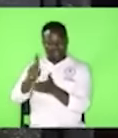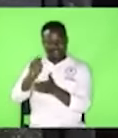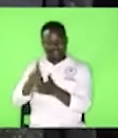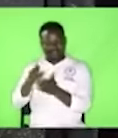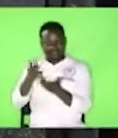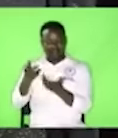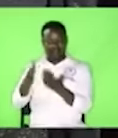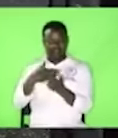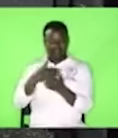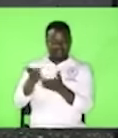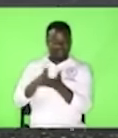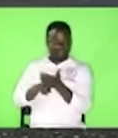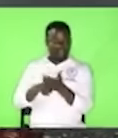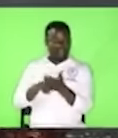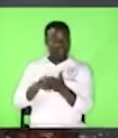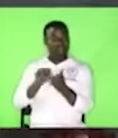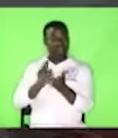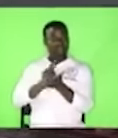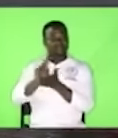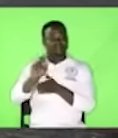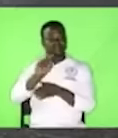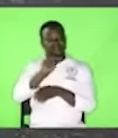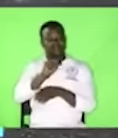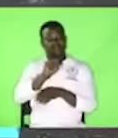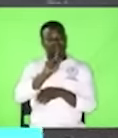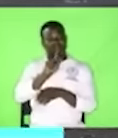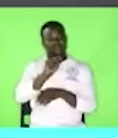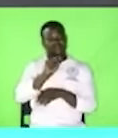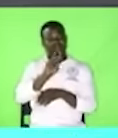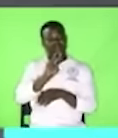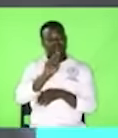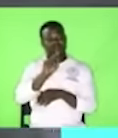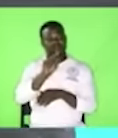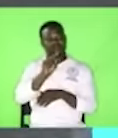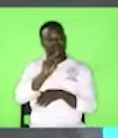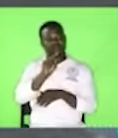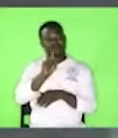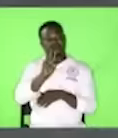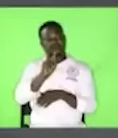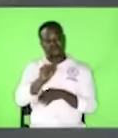say university of Nkoko what is the university of Nkoko where is this situation